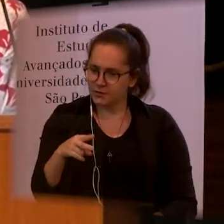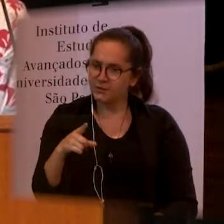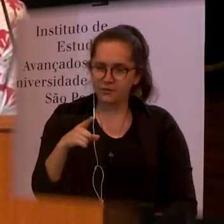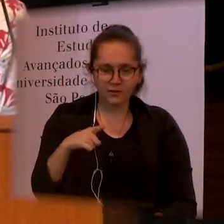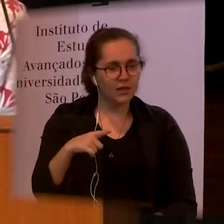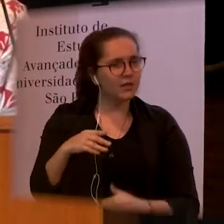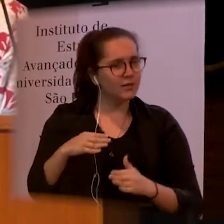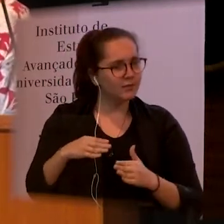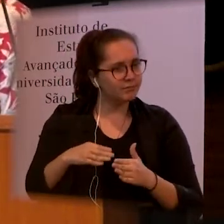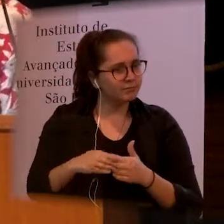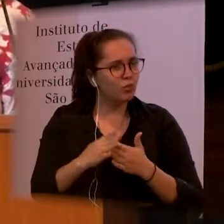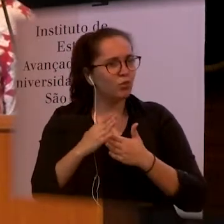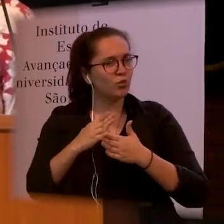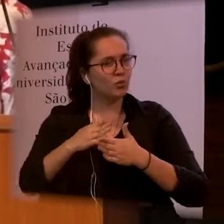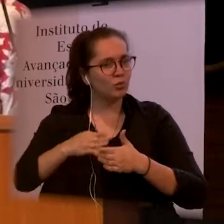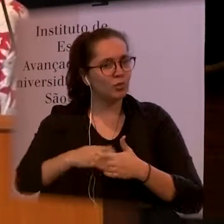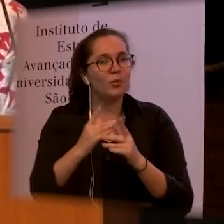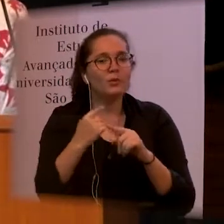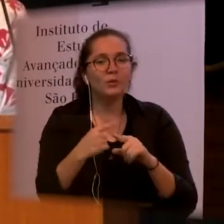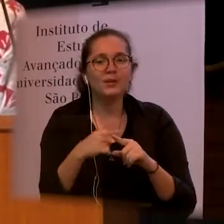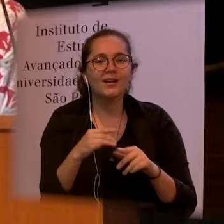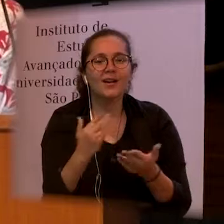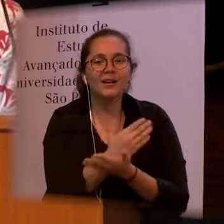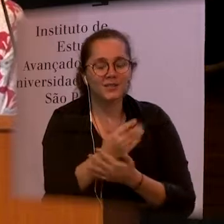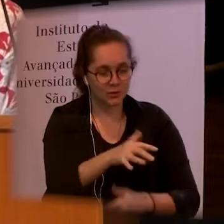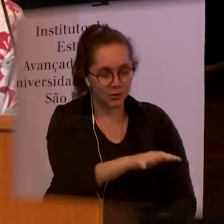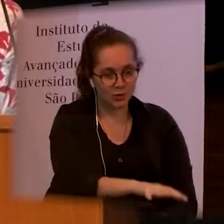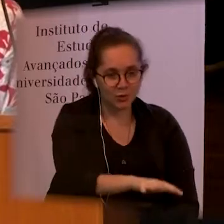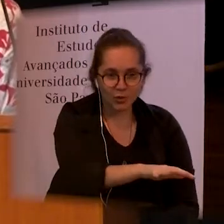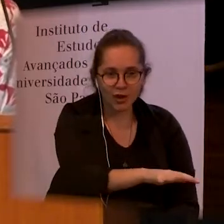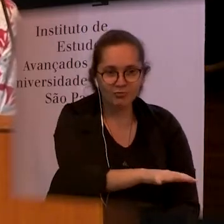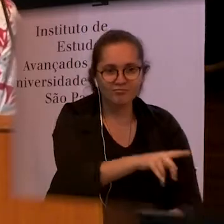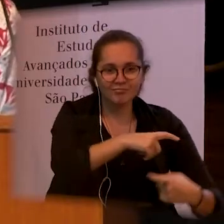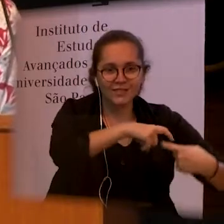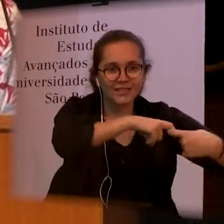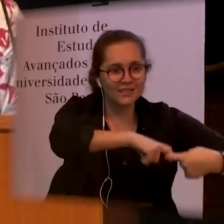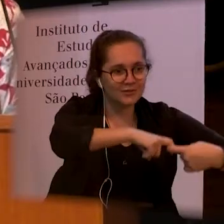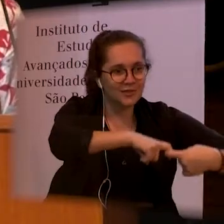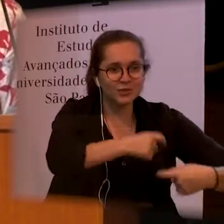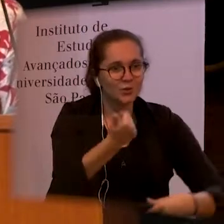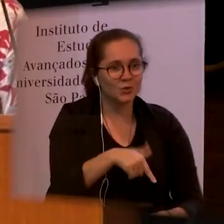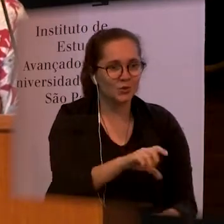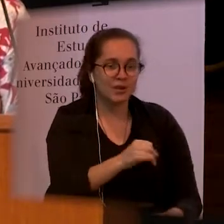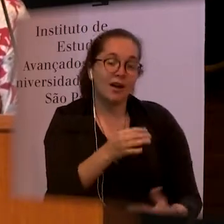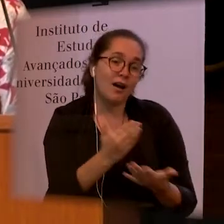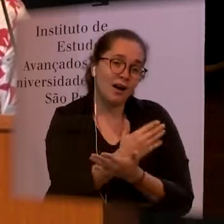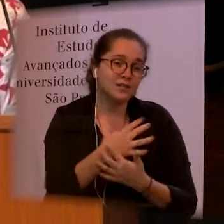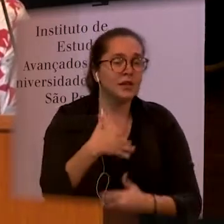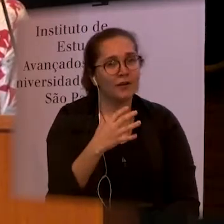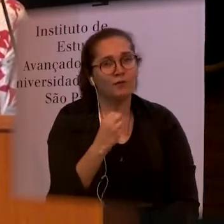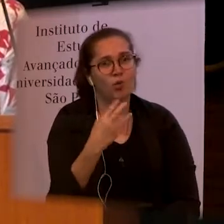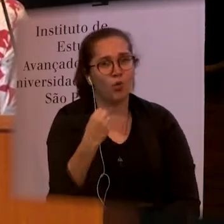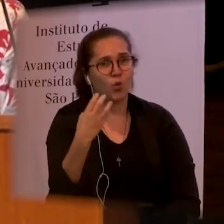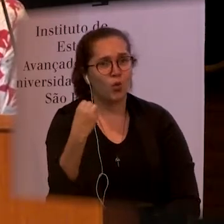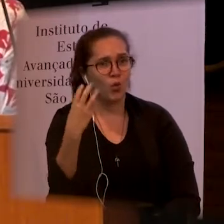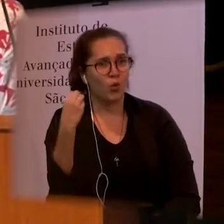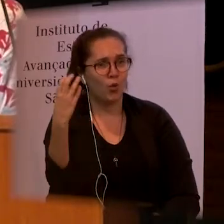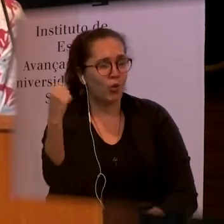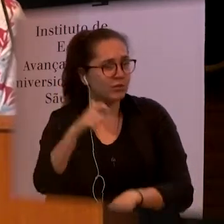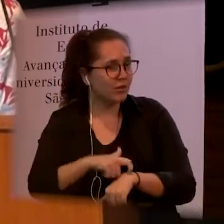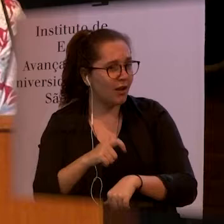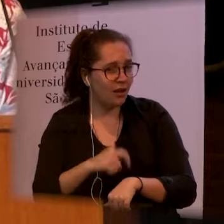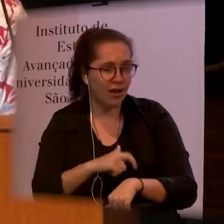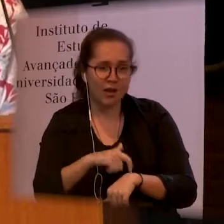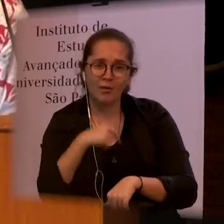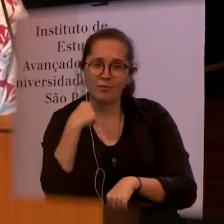to support them and that they need to travel far and that there are lots of complexities in that. And so, we're trying to think more